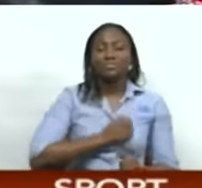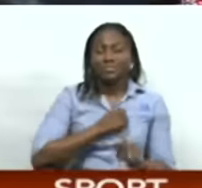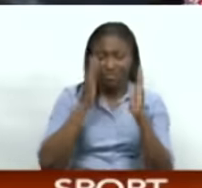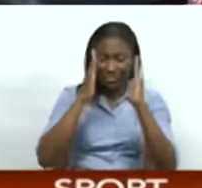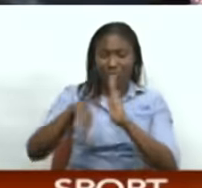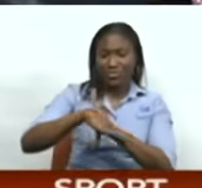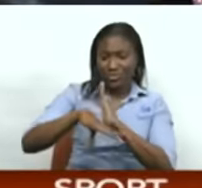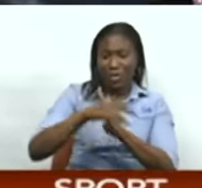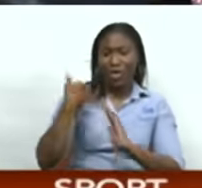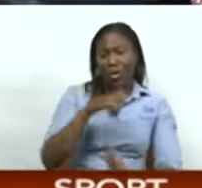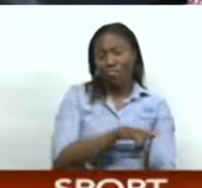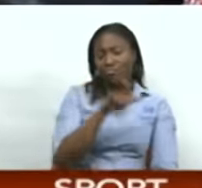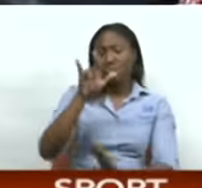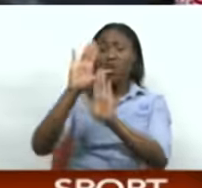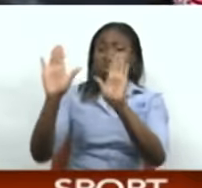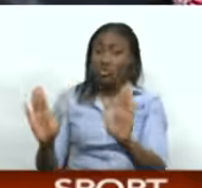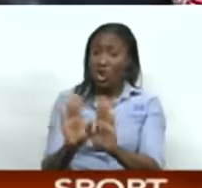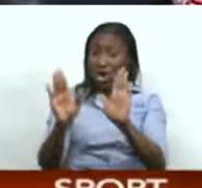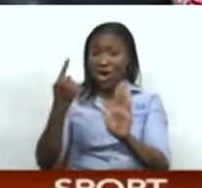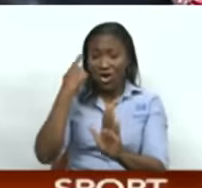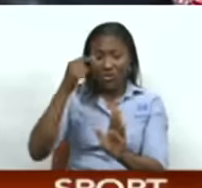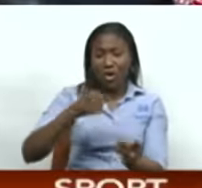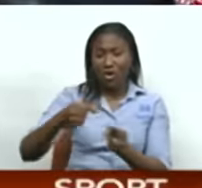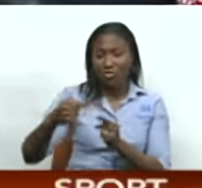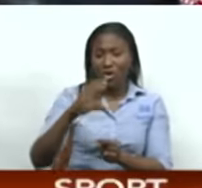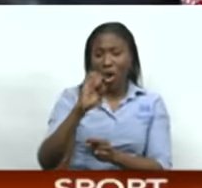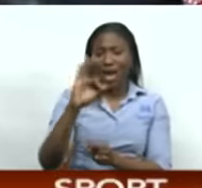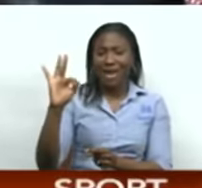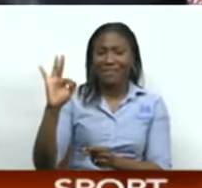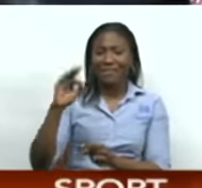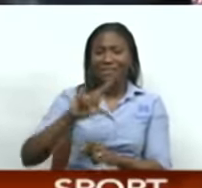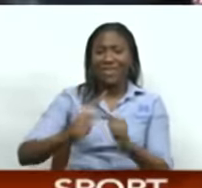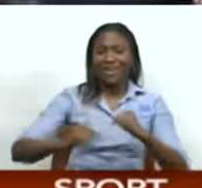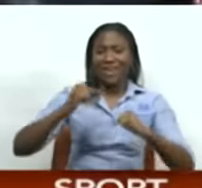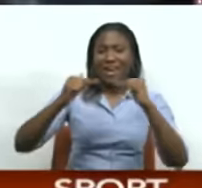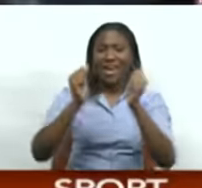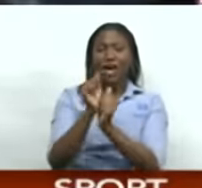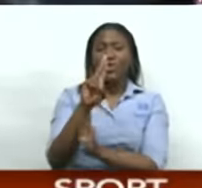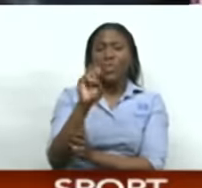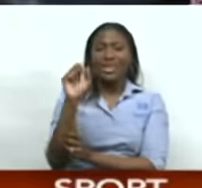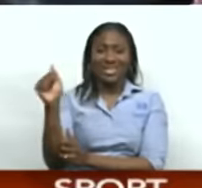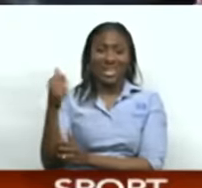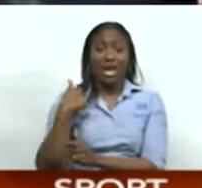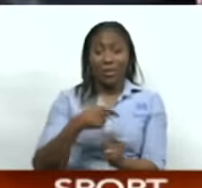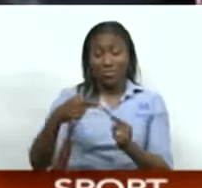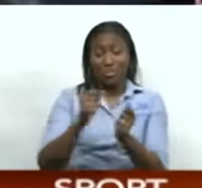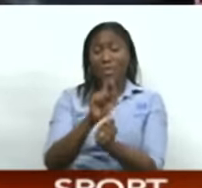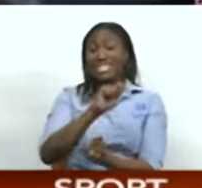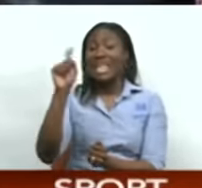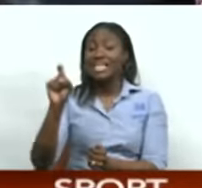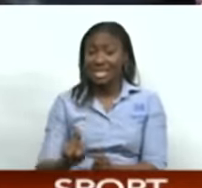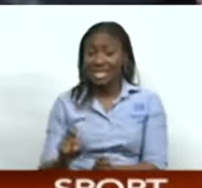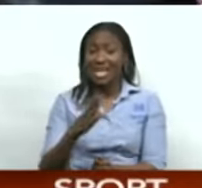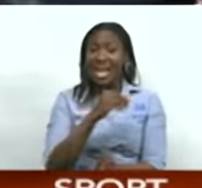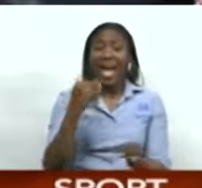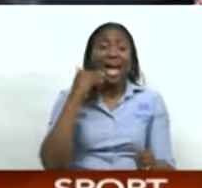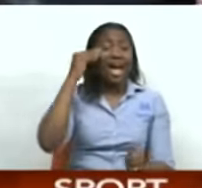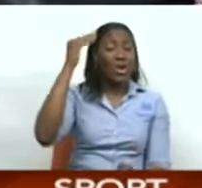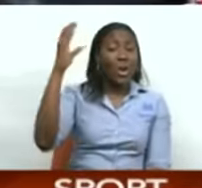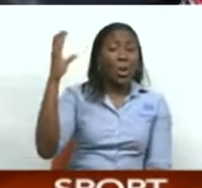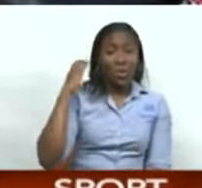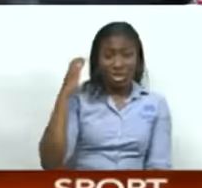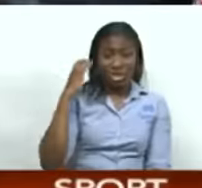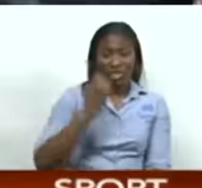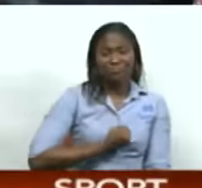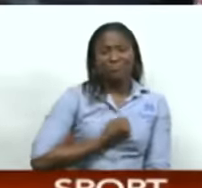Sunday to face their sternest test of the CONCACAF Nations League against the USA in Texas. Before that, head coach Angus Eve took a moment